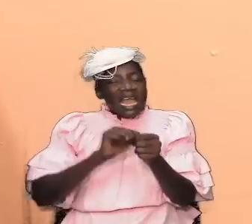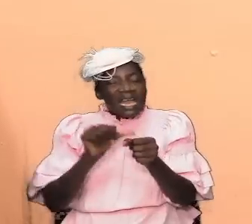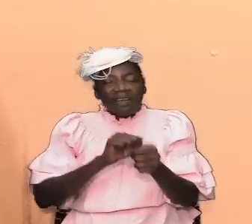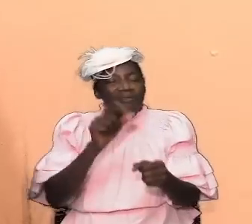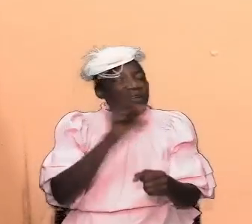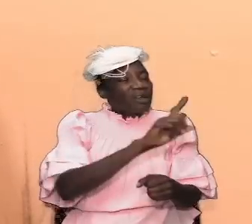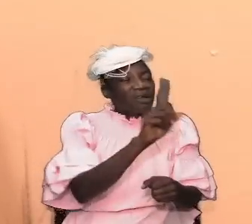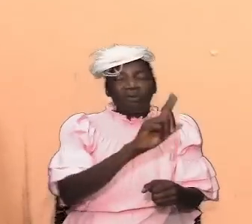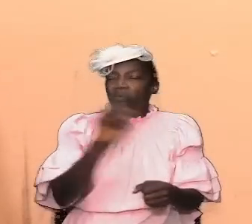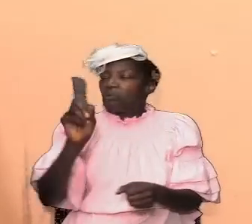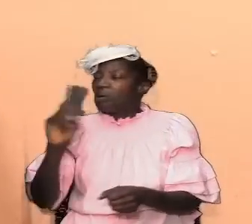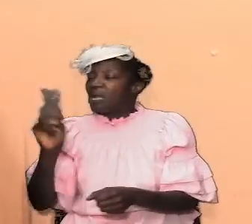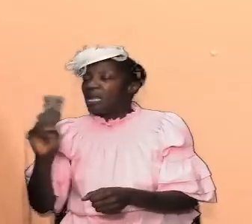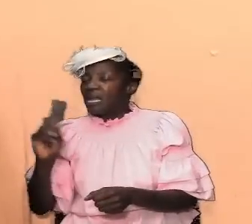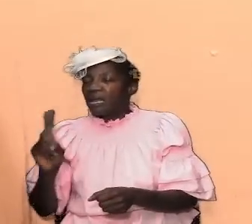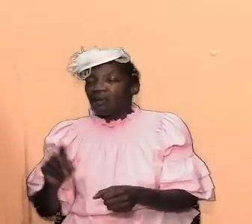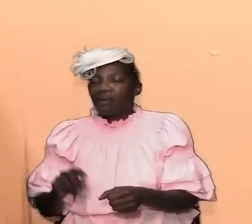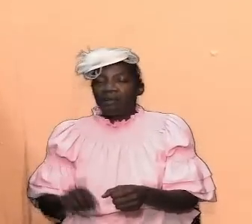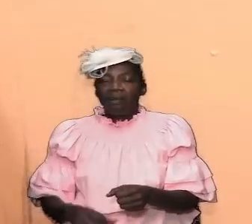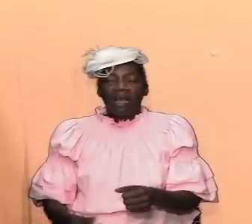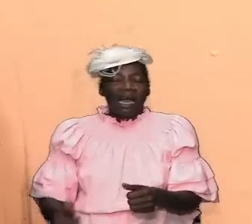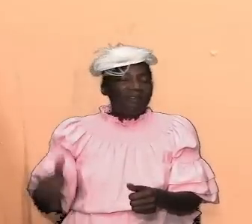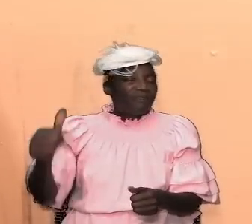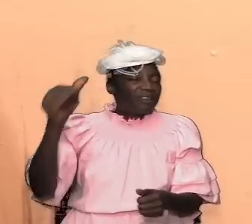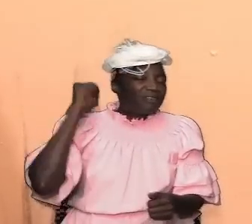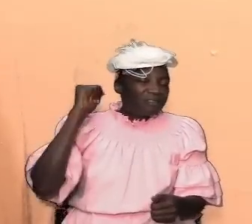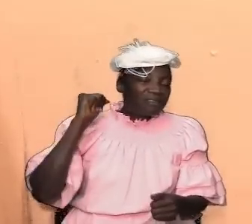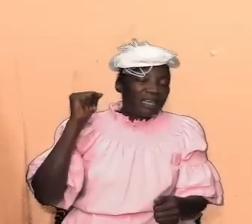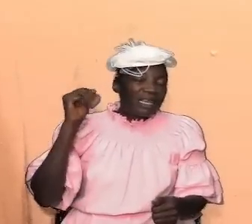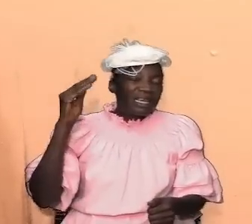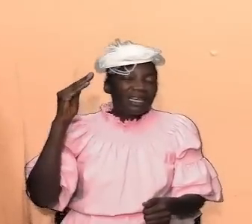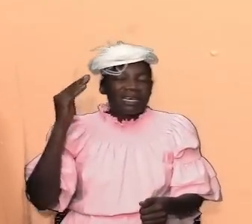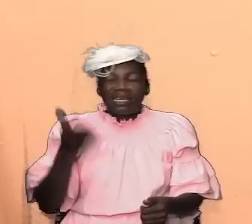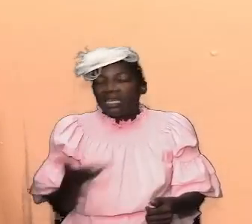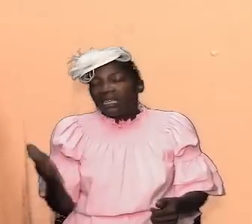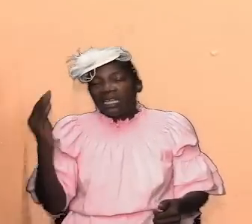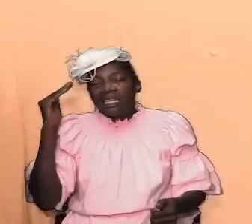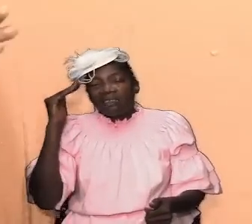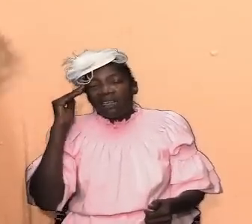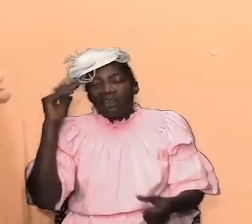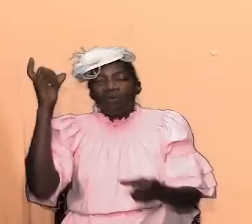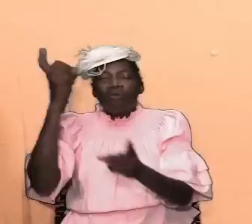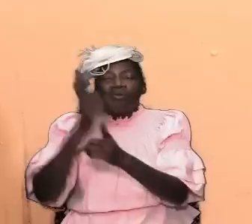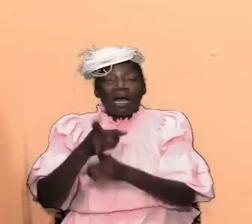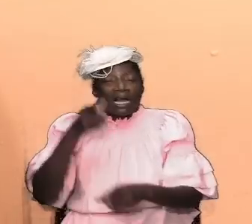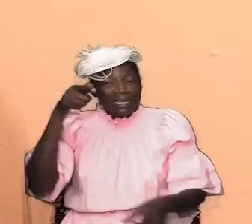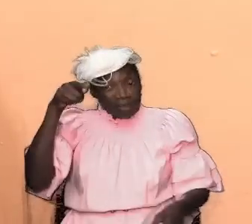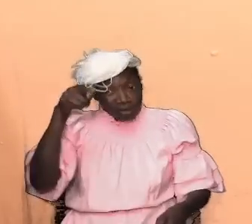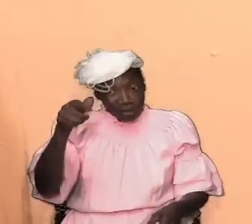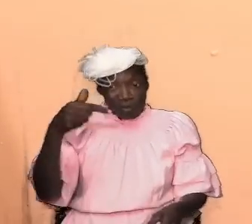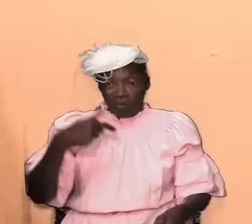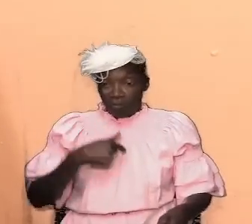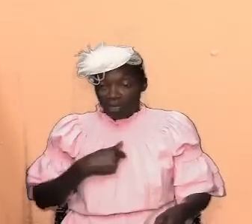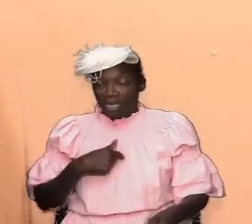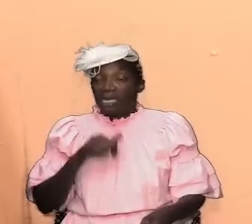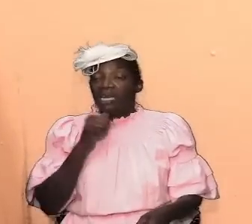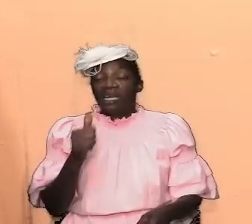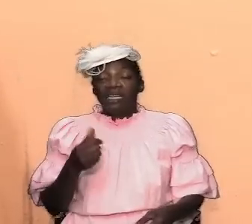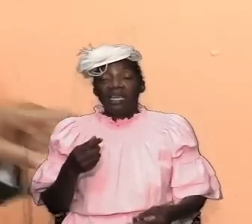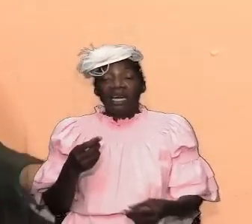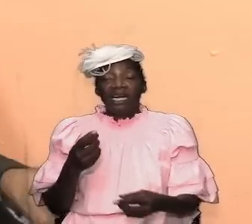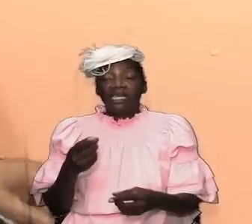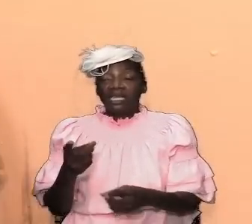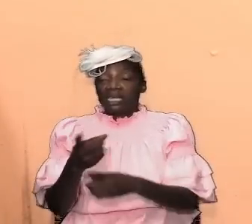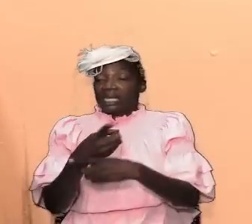cranny and forsake the things that they knew was right if we are not careful there is a tendency